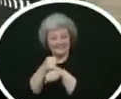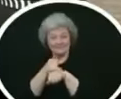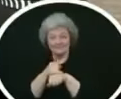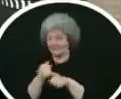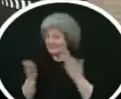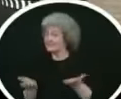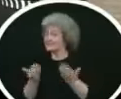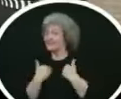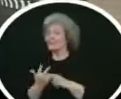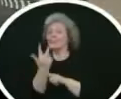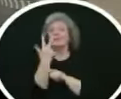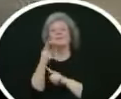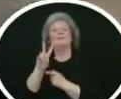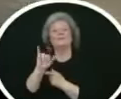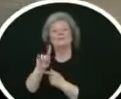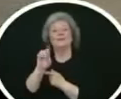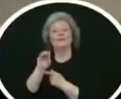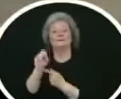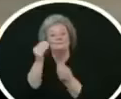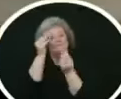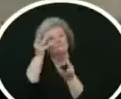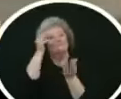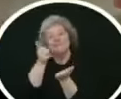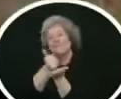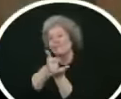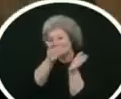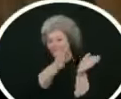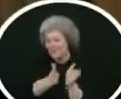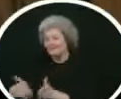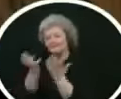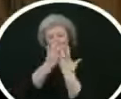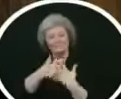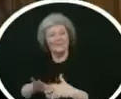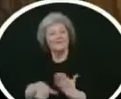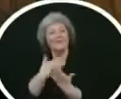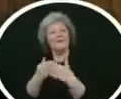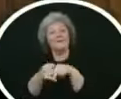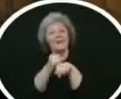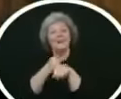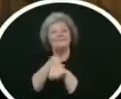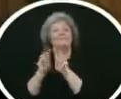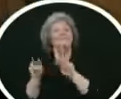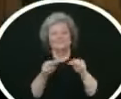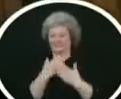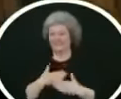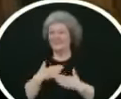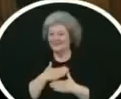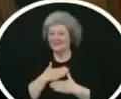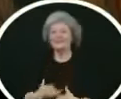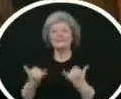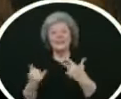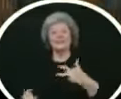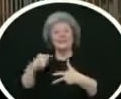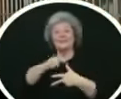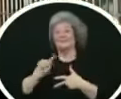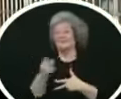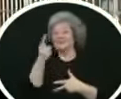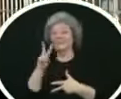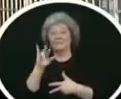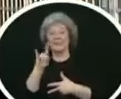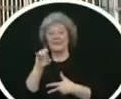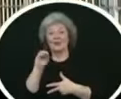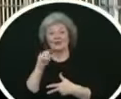alcatraz is no longer in use as a penitentiary it has become one of the most popular visitor destinations in the united states